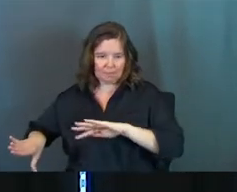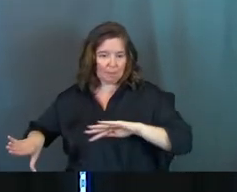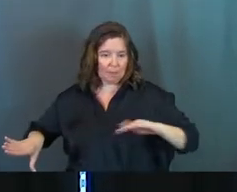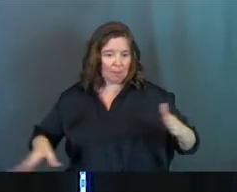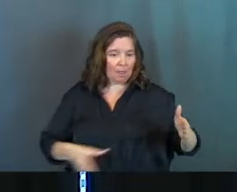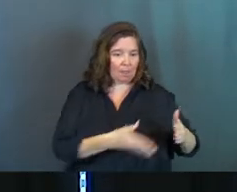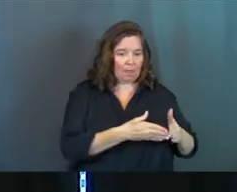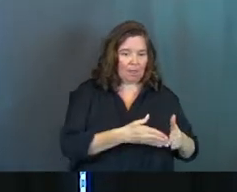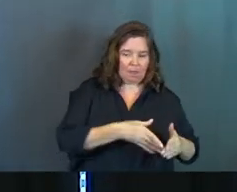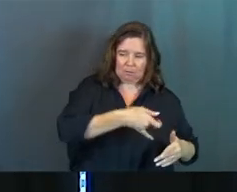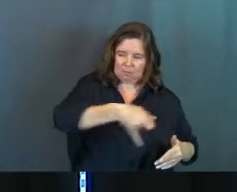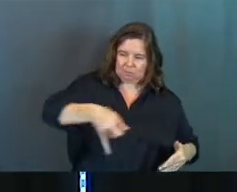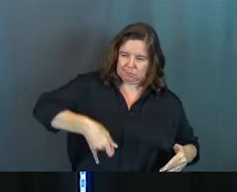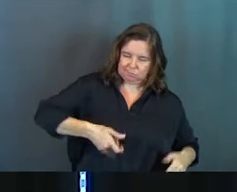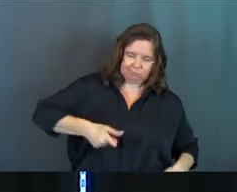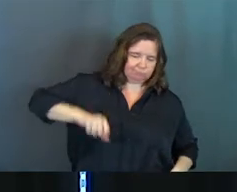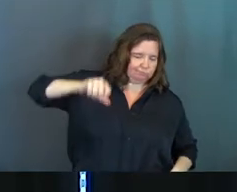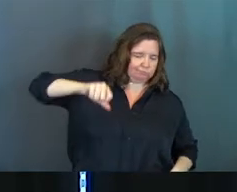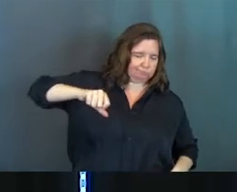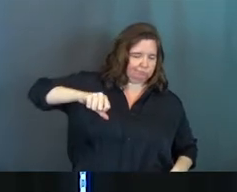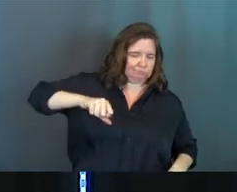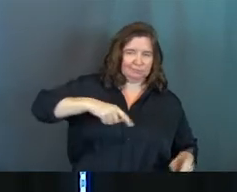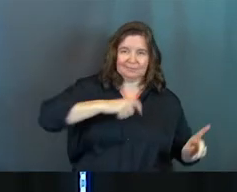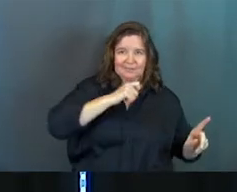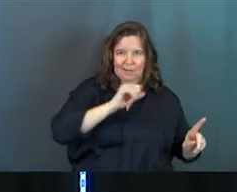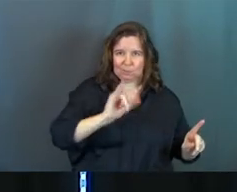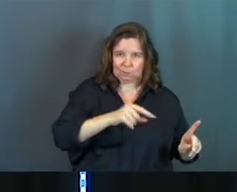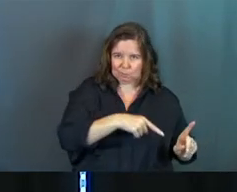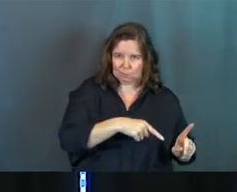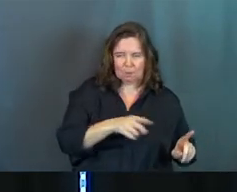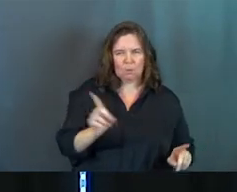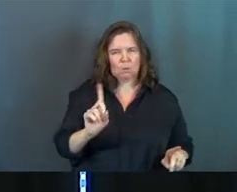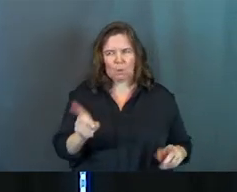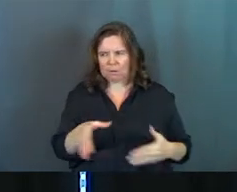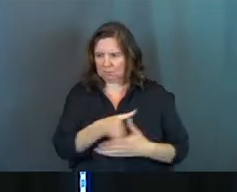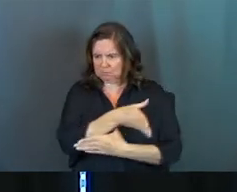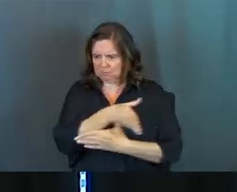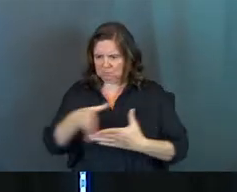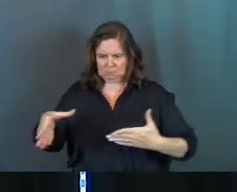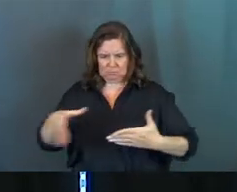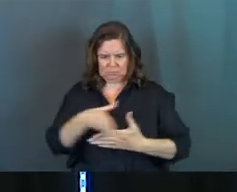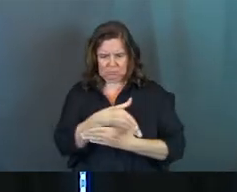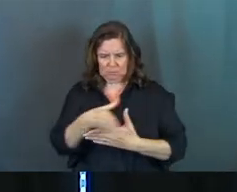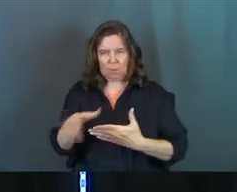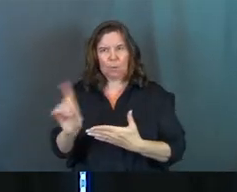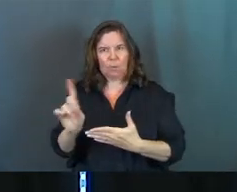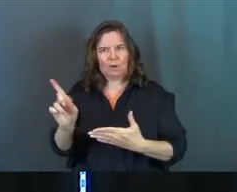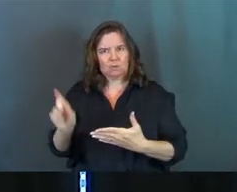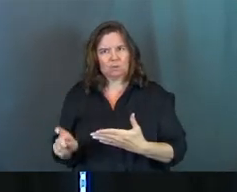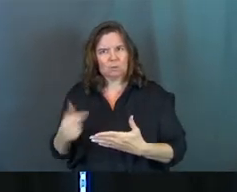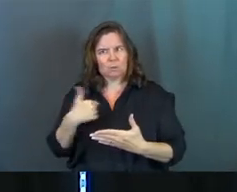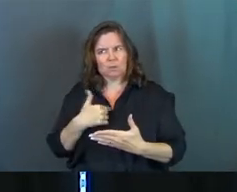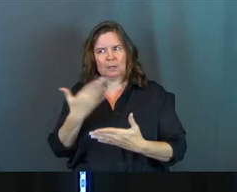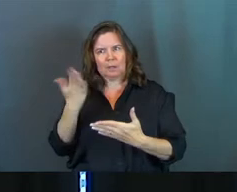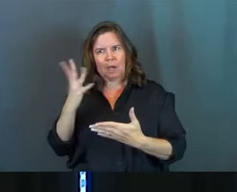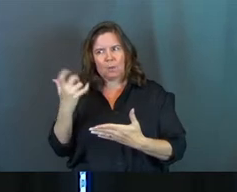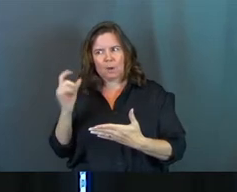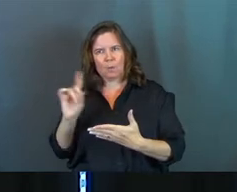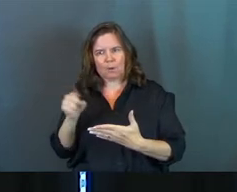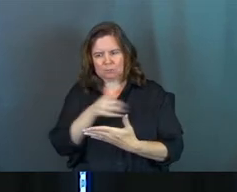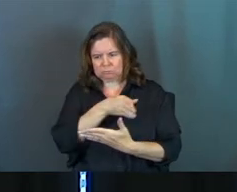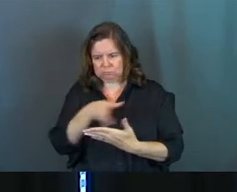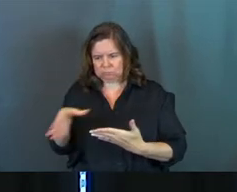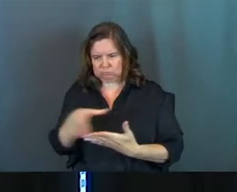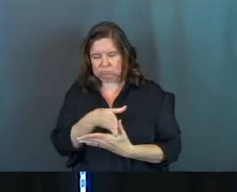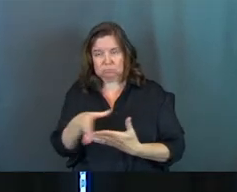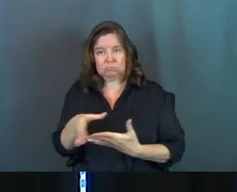I've got to be done with you. I've got to push you away. So then where does he call us? Because he does call us, right? And when it comes to extended family, he's